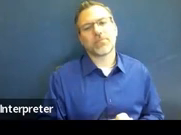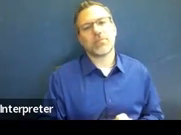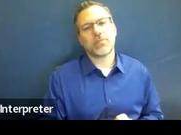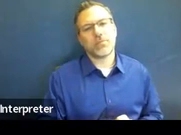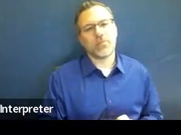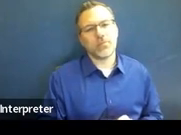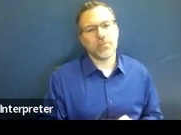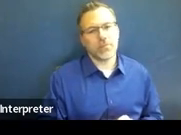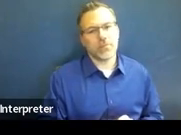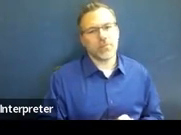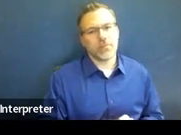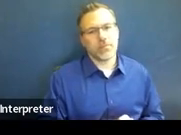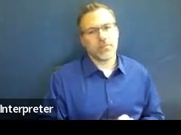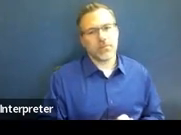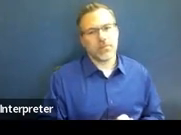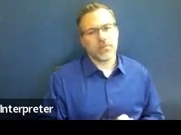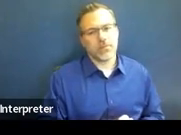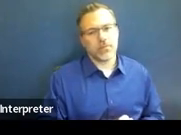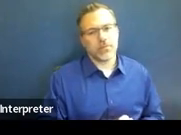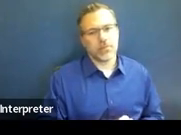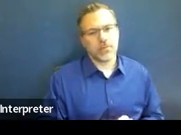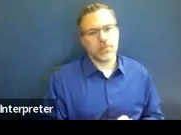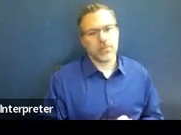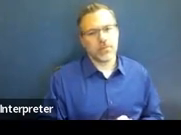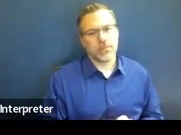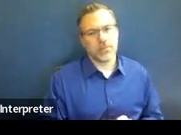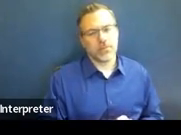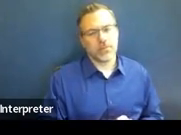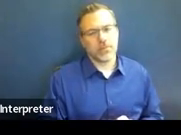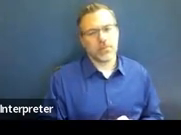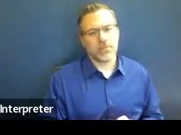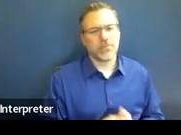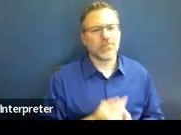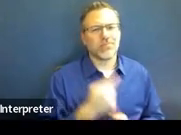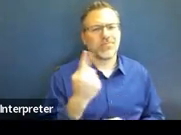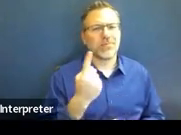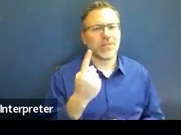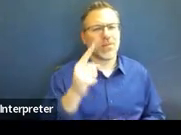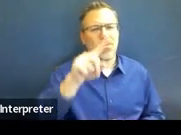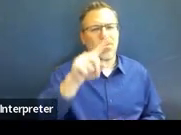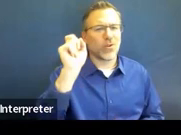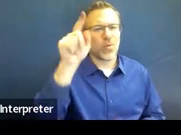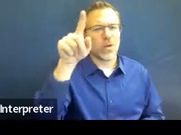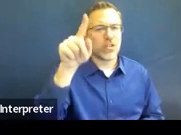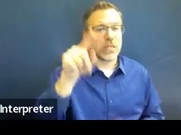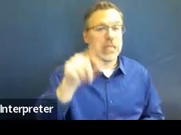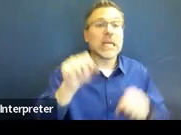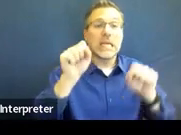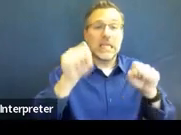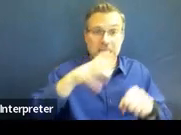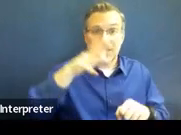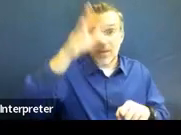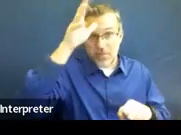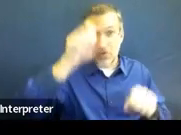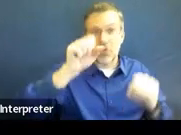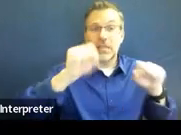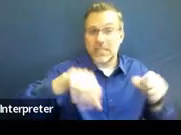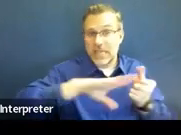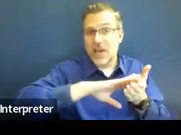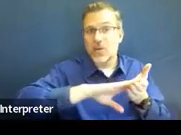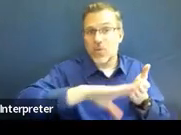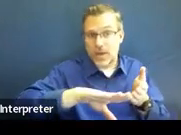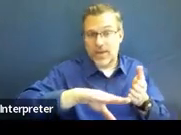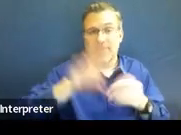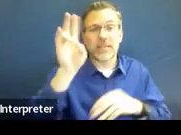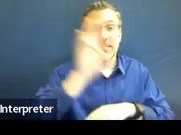So that's the guidance around the timeline. Now, I see a question came in because, yes, they can waive their right to that seven-day notice.